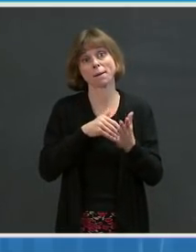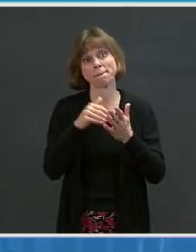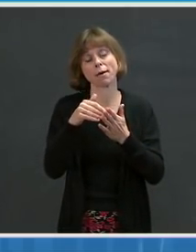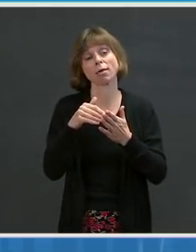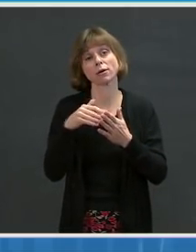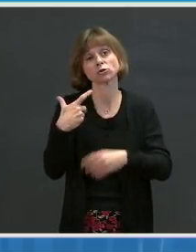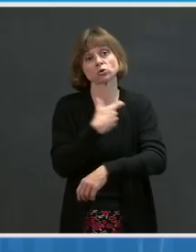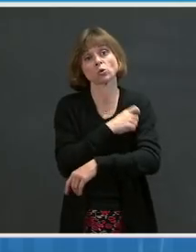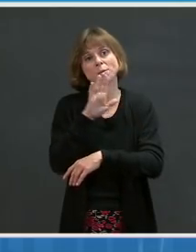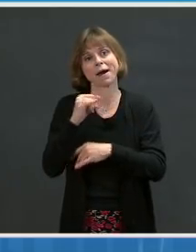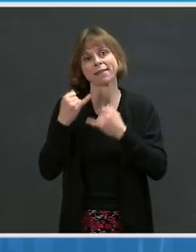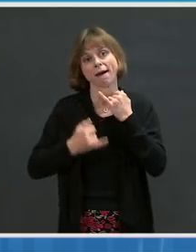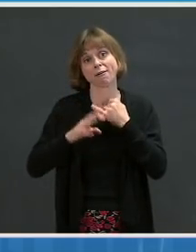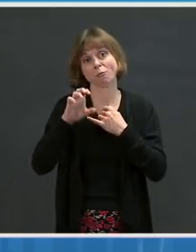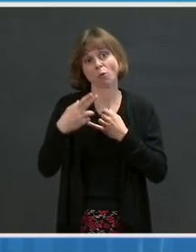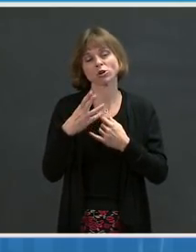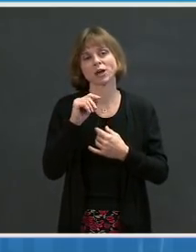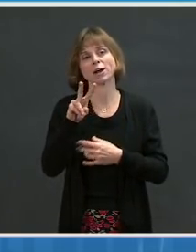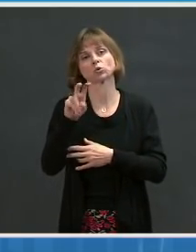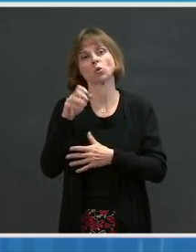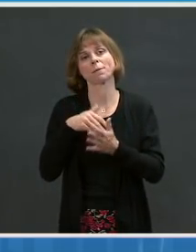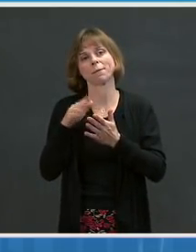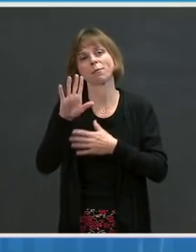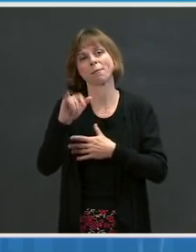200 million doses by the end of May.